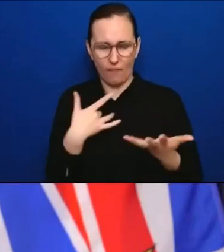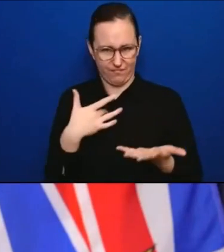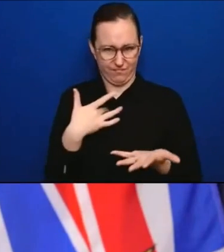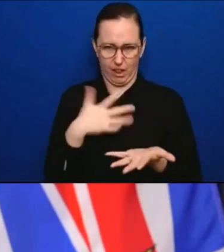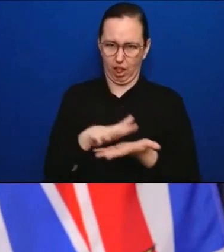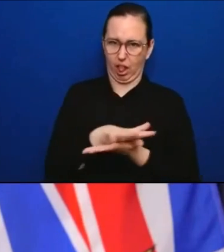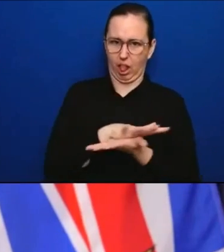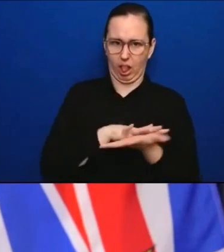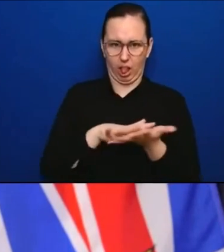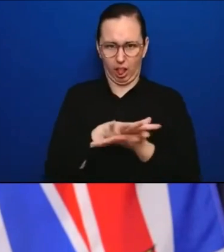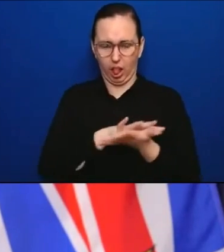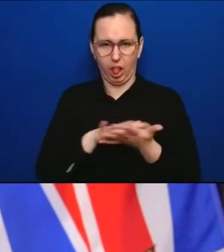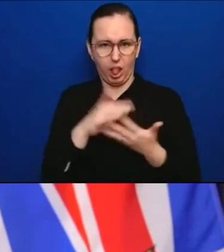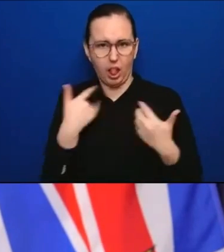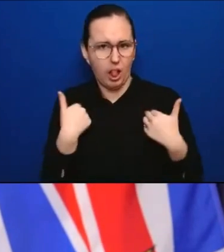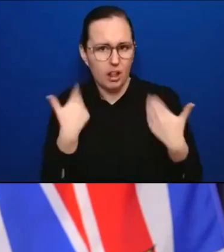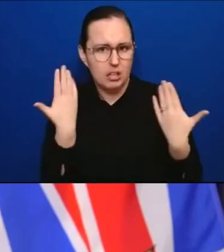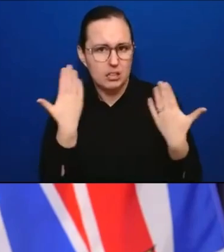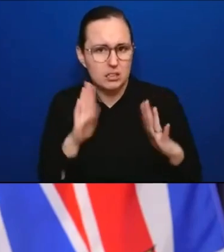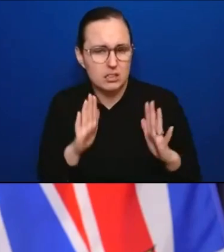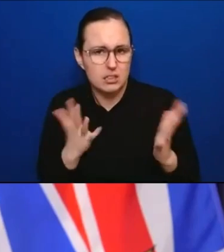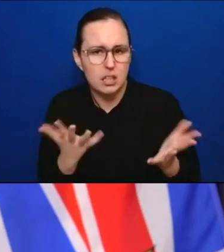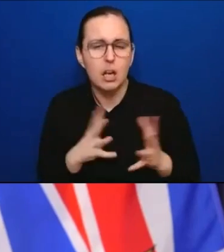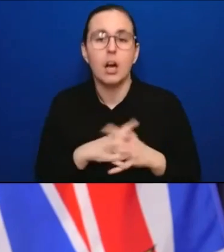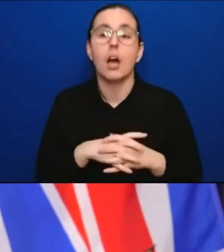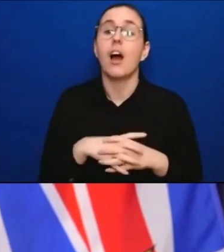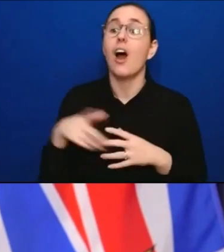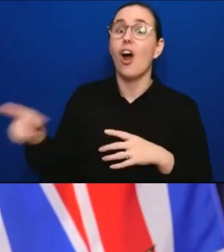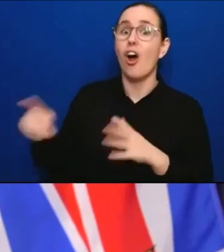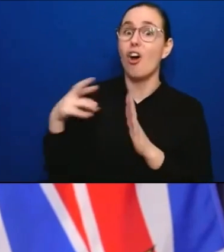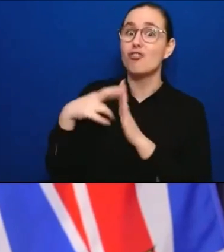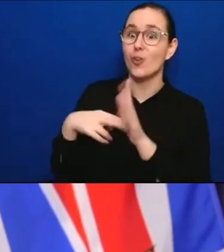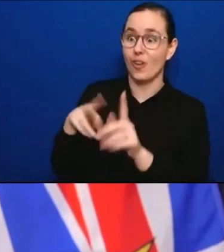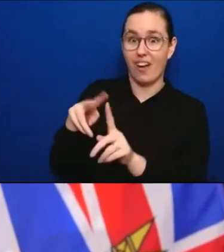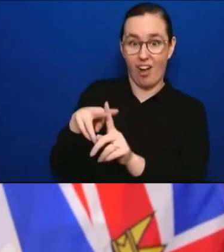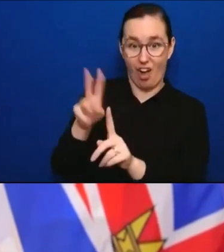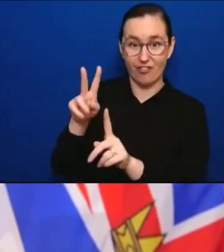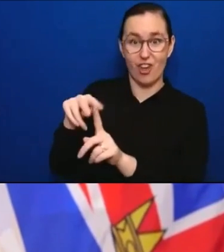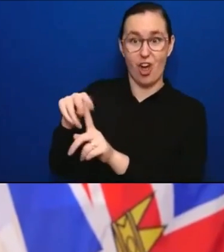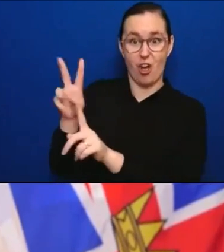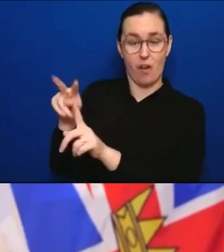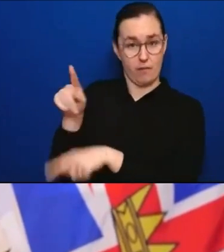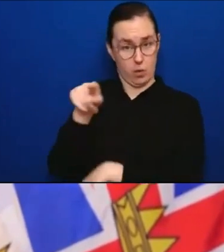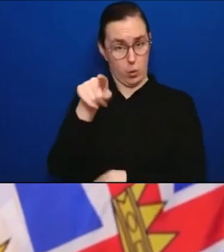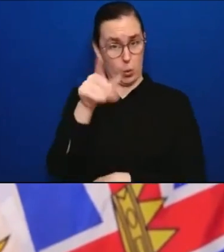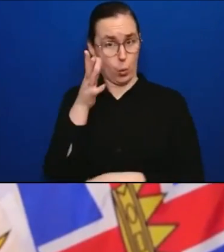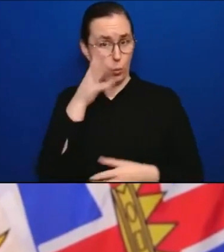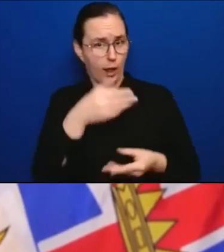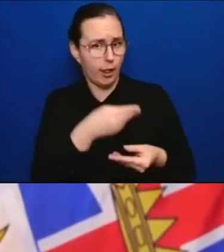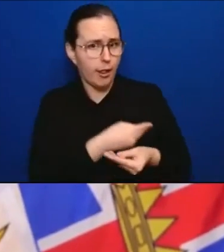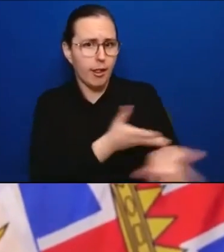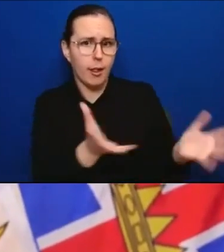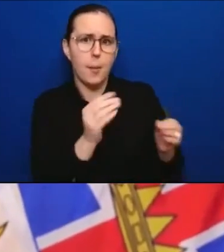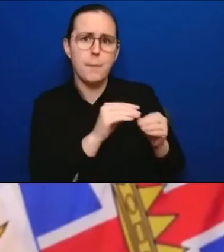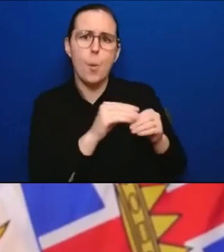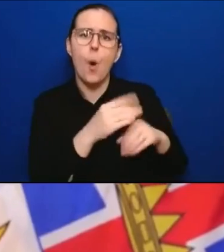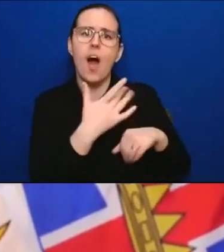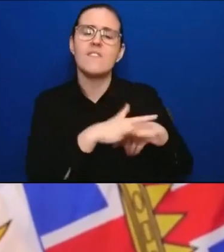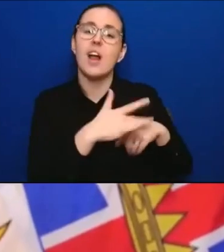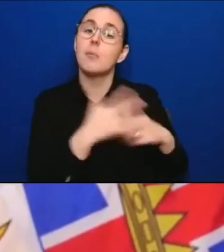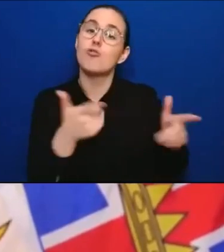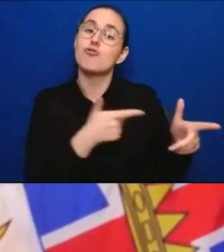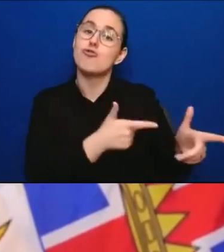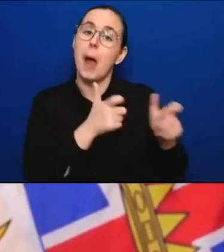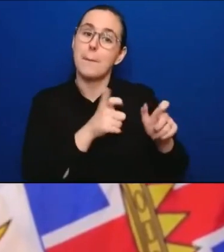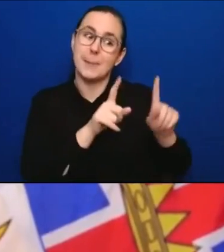loosen gradually, are you planning to make rapid tests available widely to the public in the immediate future